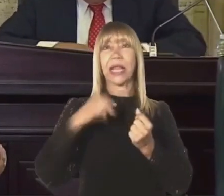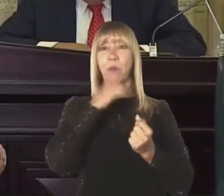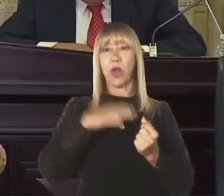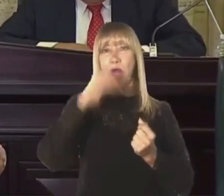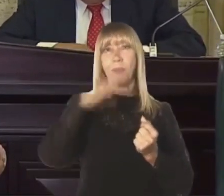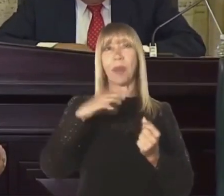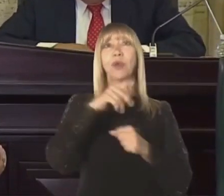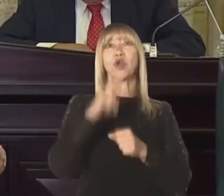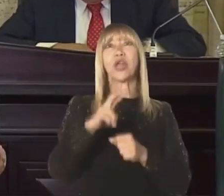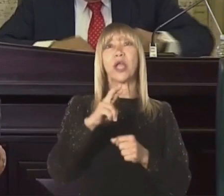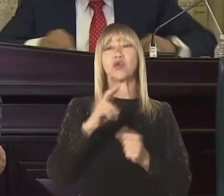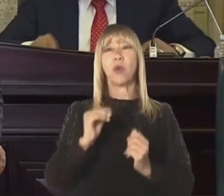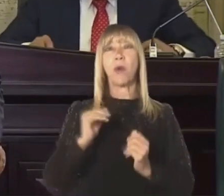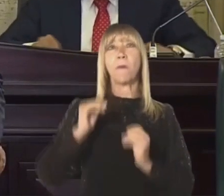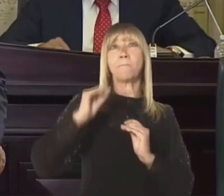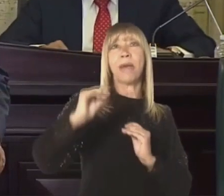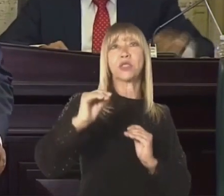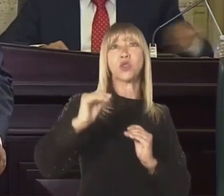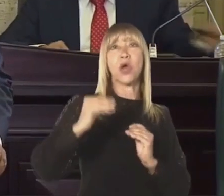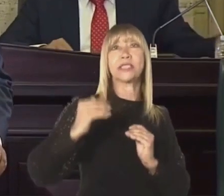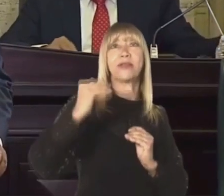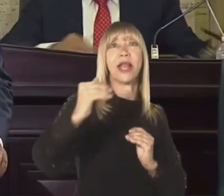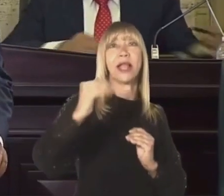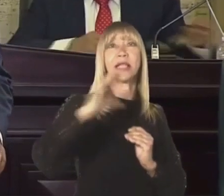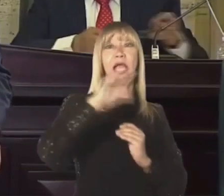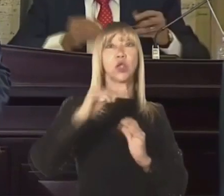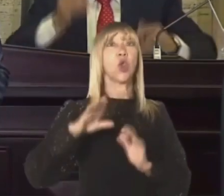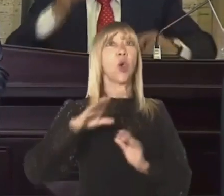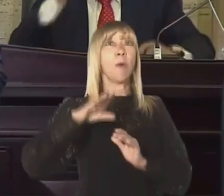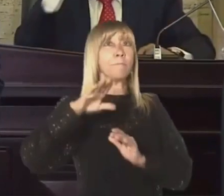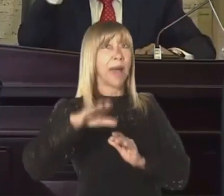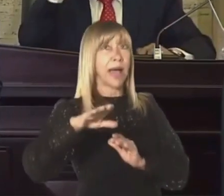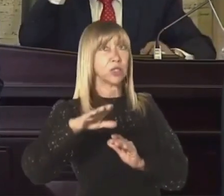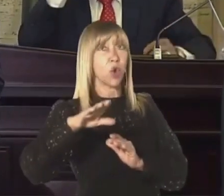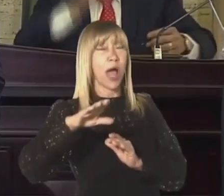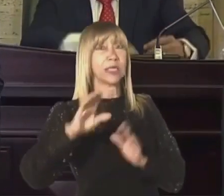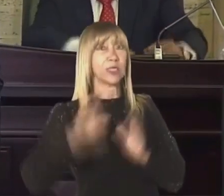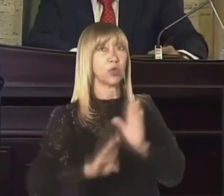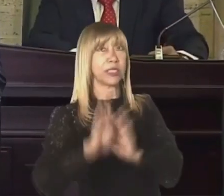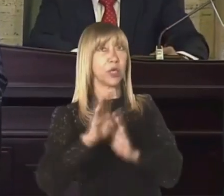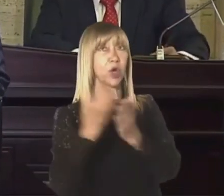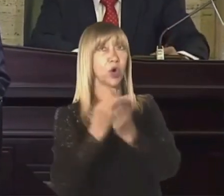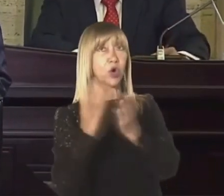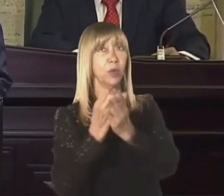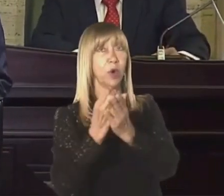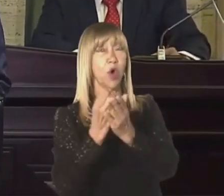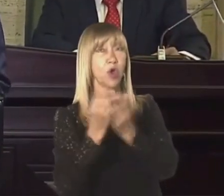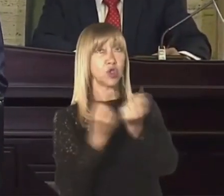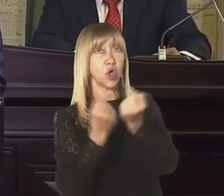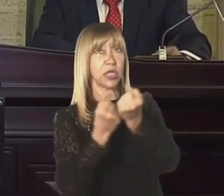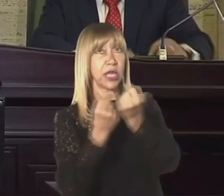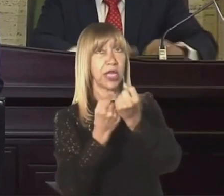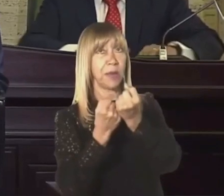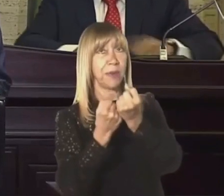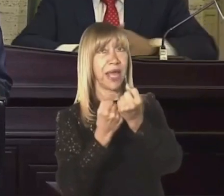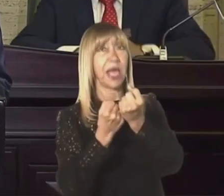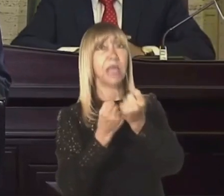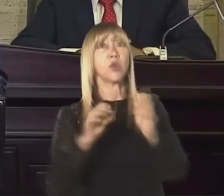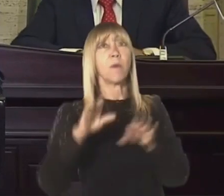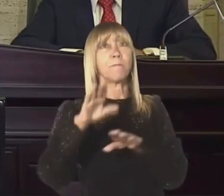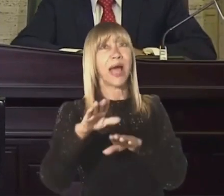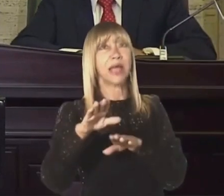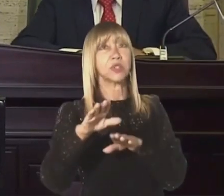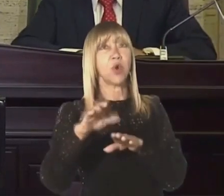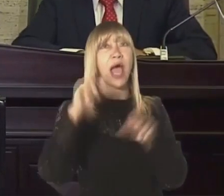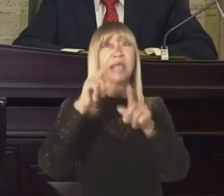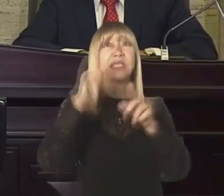crime, which is mostly dealt by federal authorities. Very important point in his message were the reconstruction of the island that